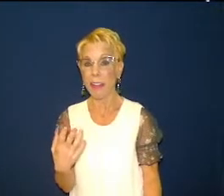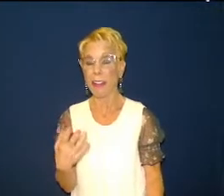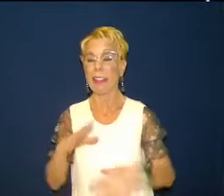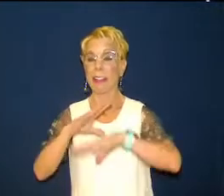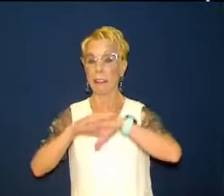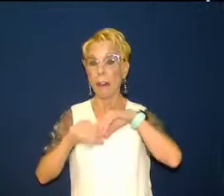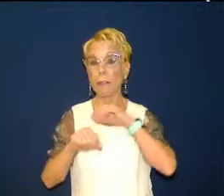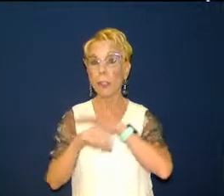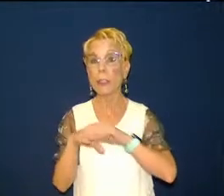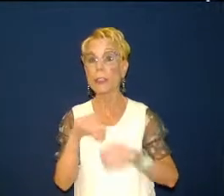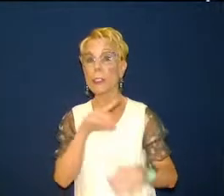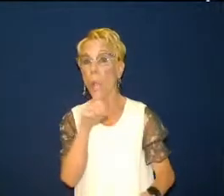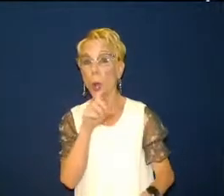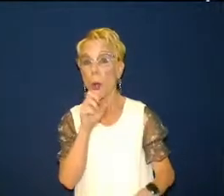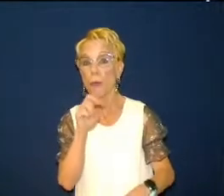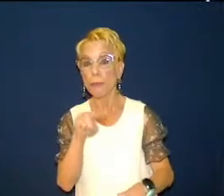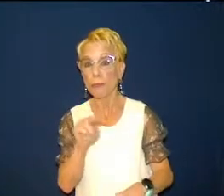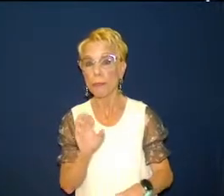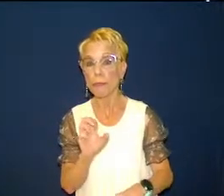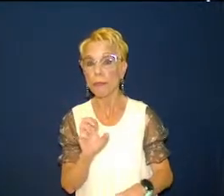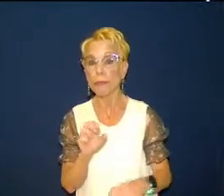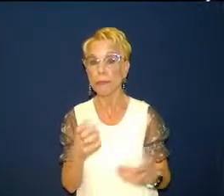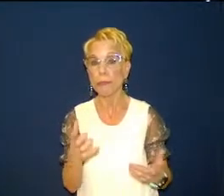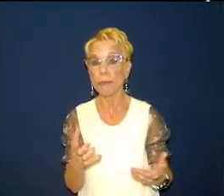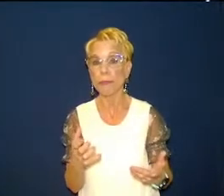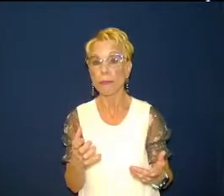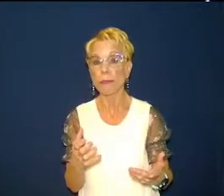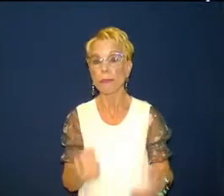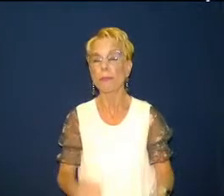really is we still live in the best nation in the world